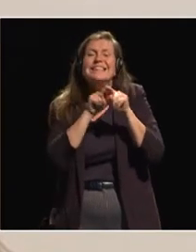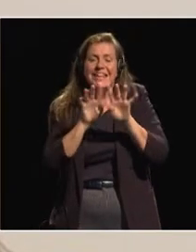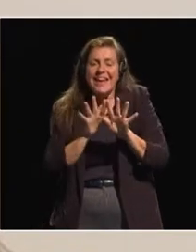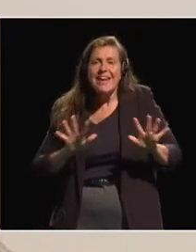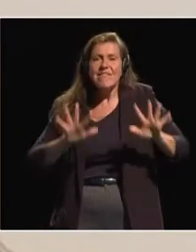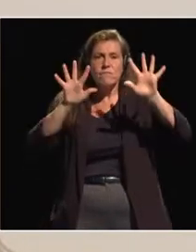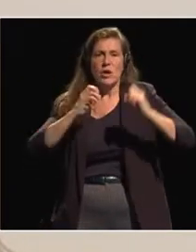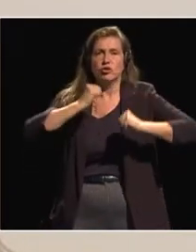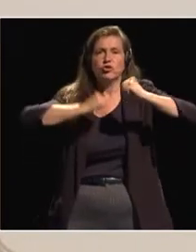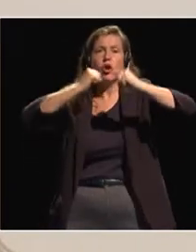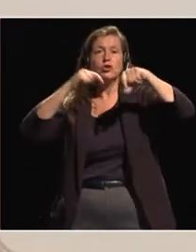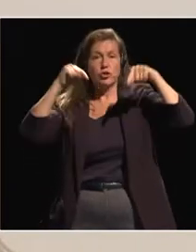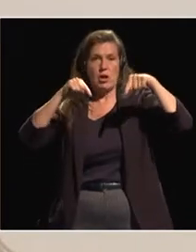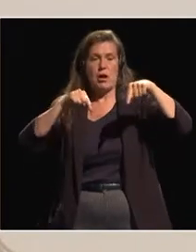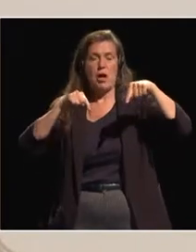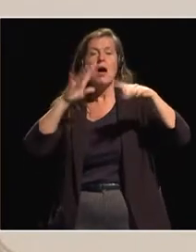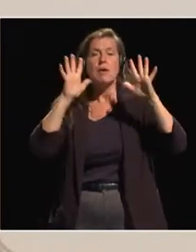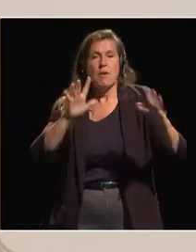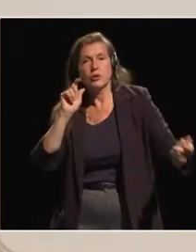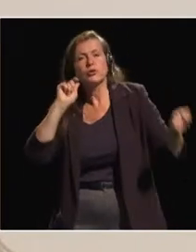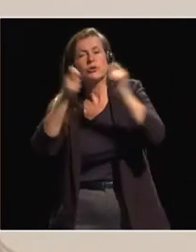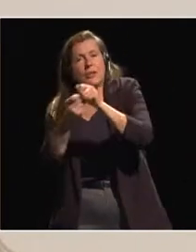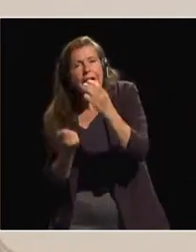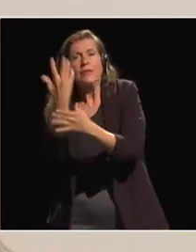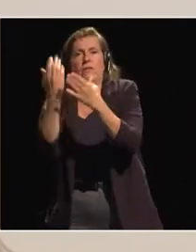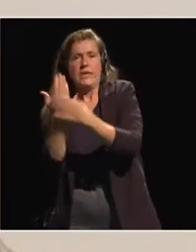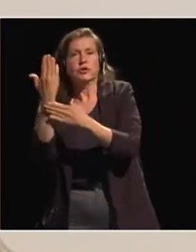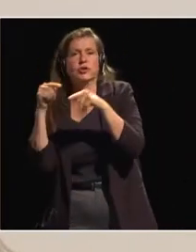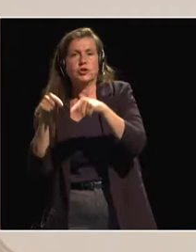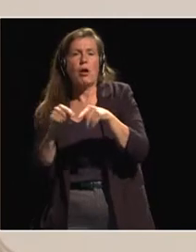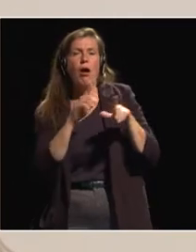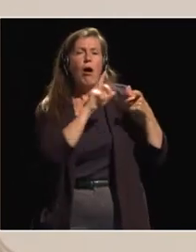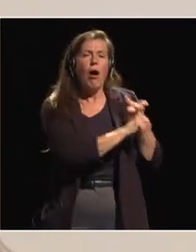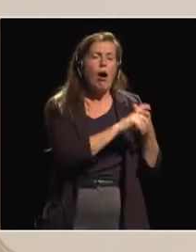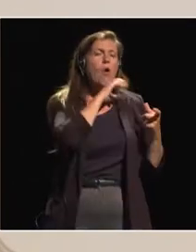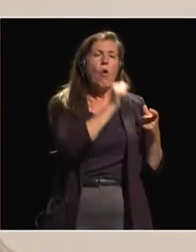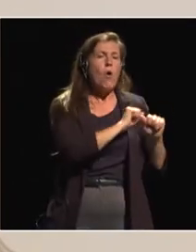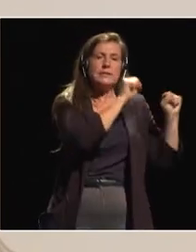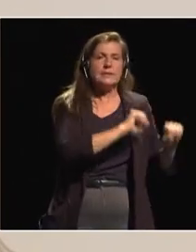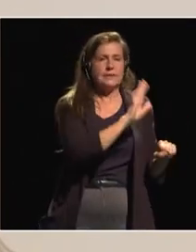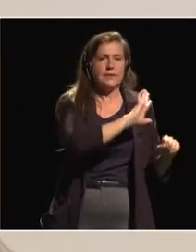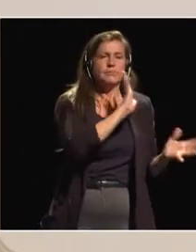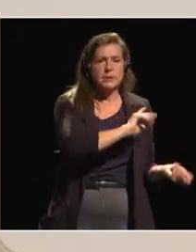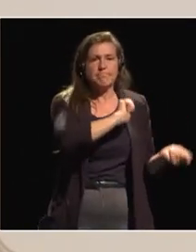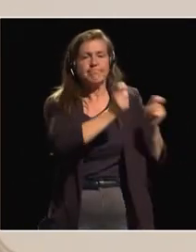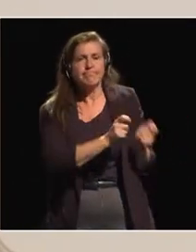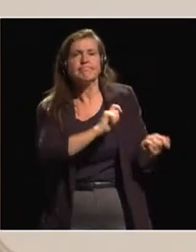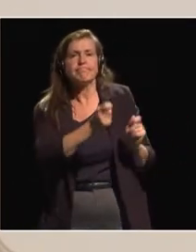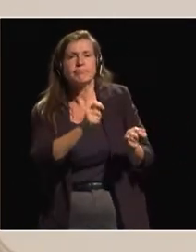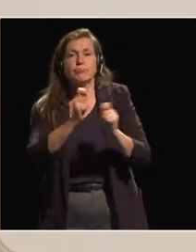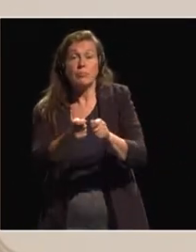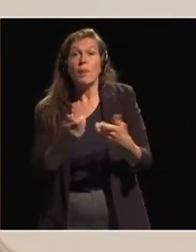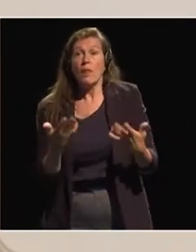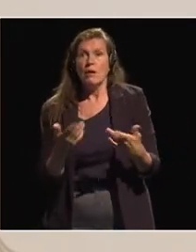innovation. Now, why we look at the industrialization in